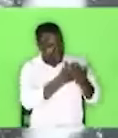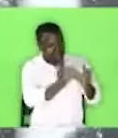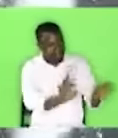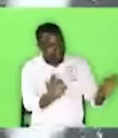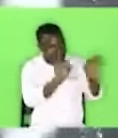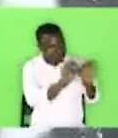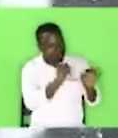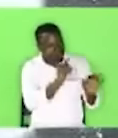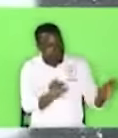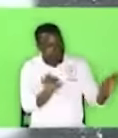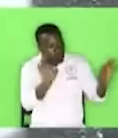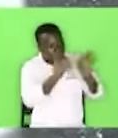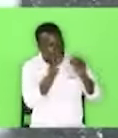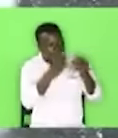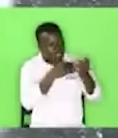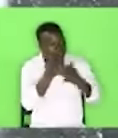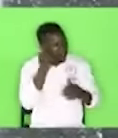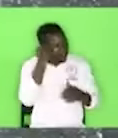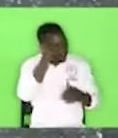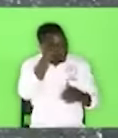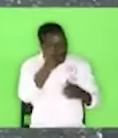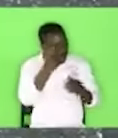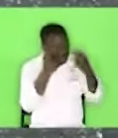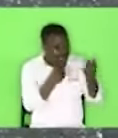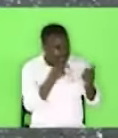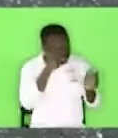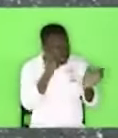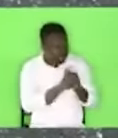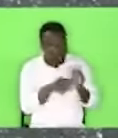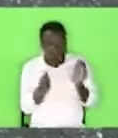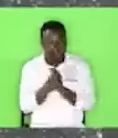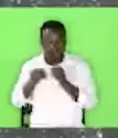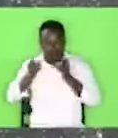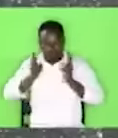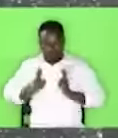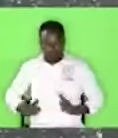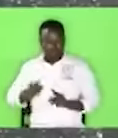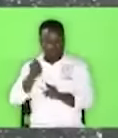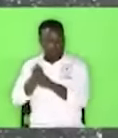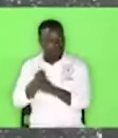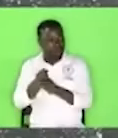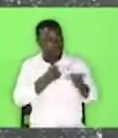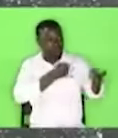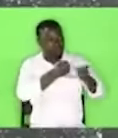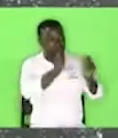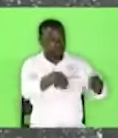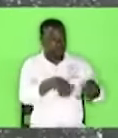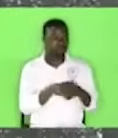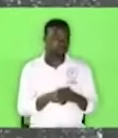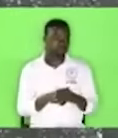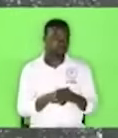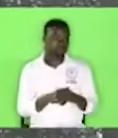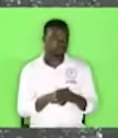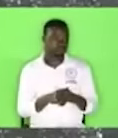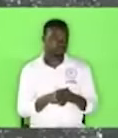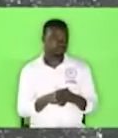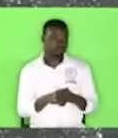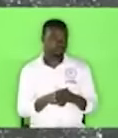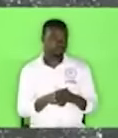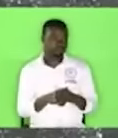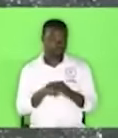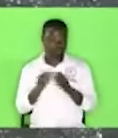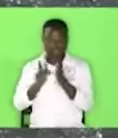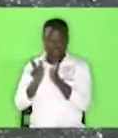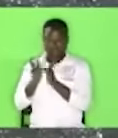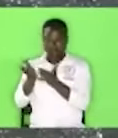seen and noted can be handled or cannot be handled to be named. God wanted